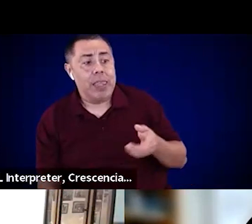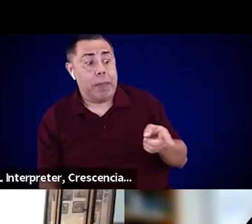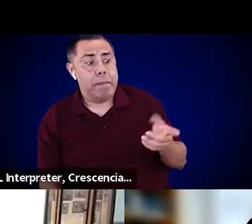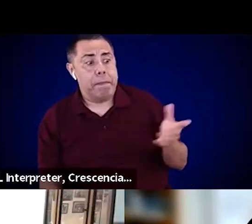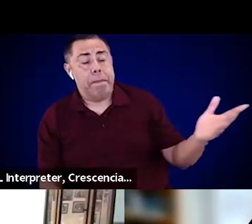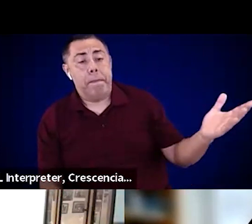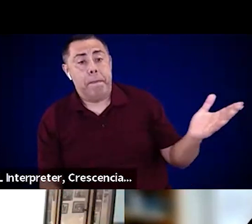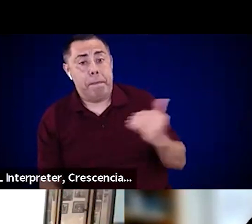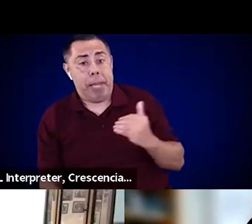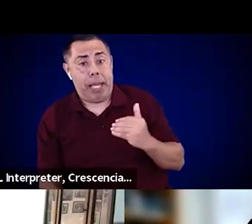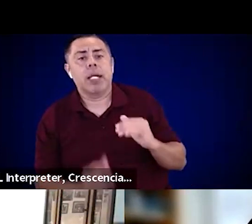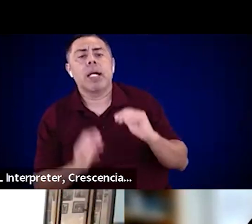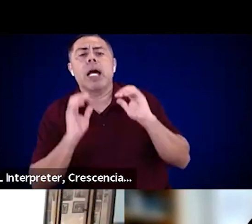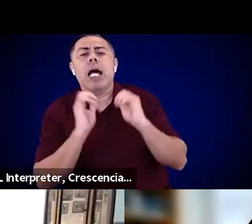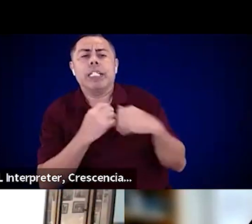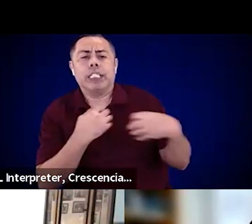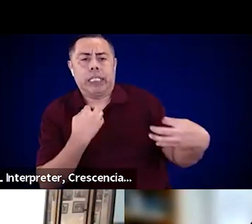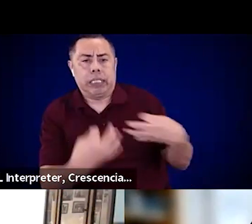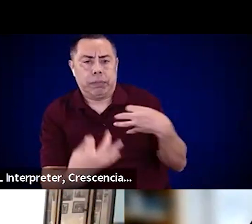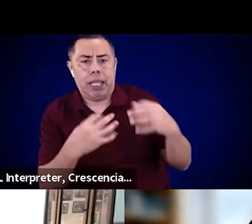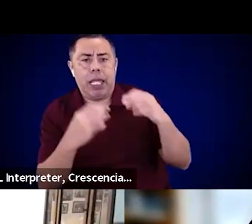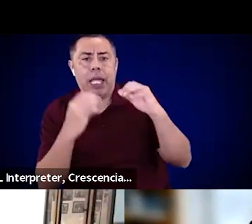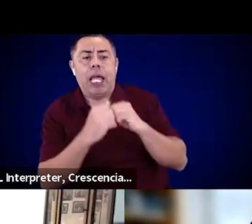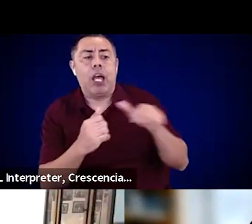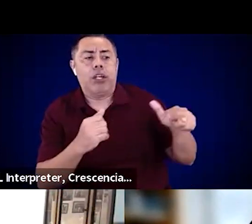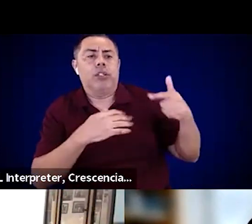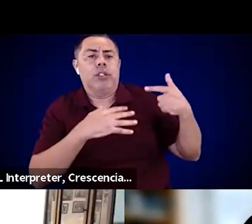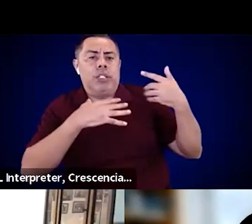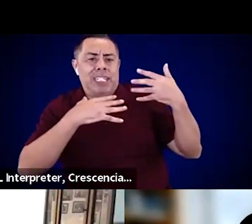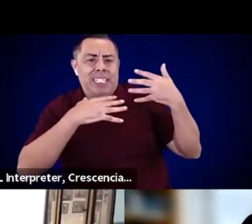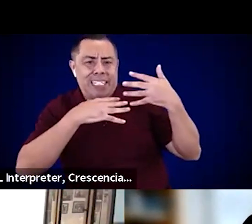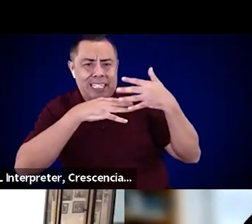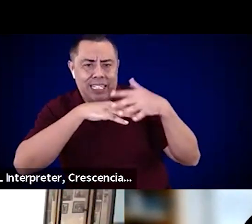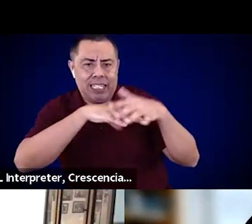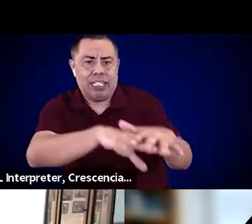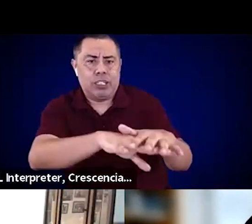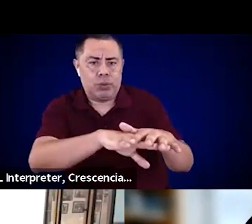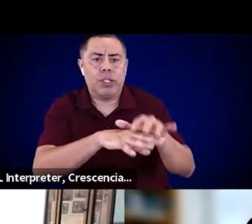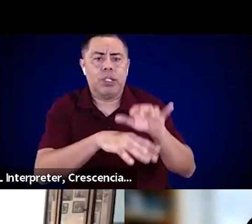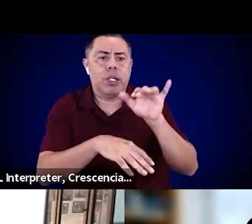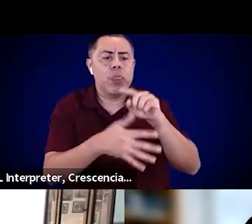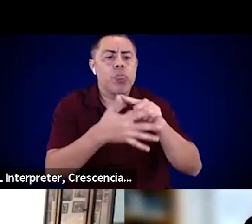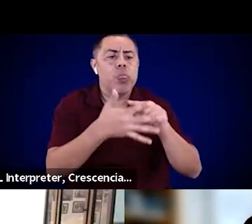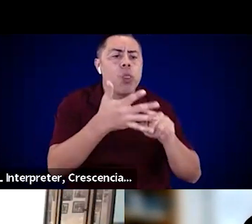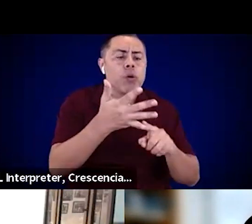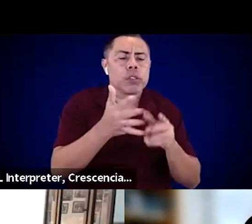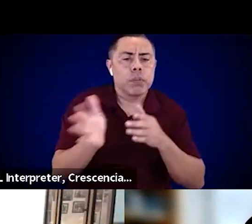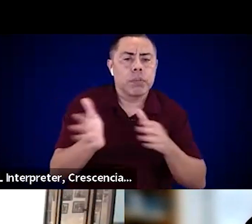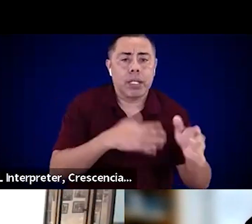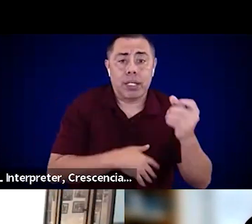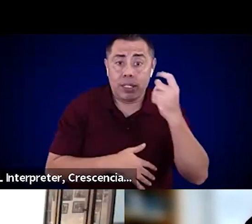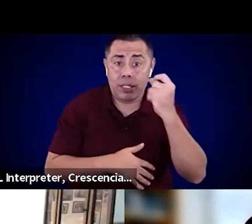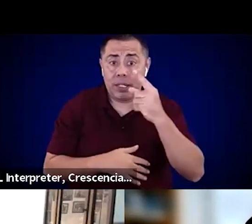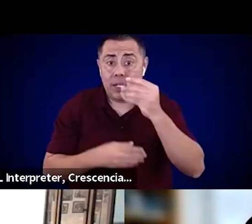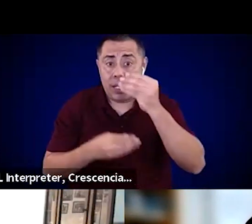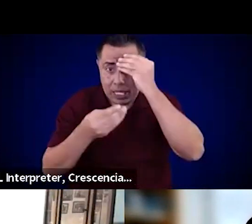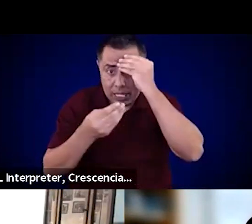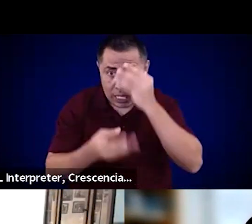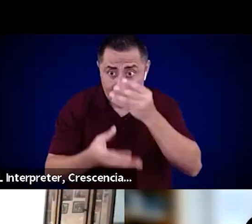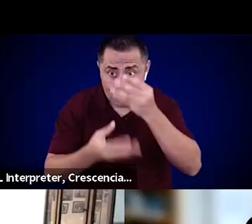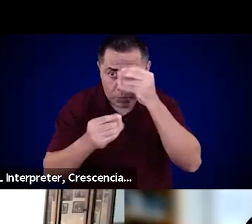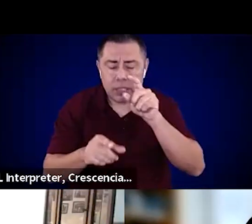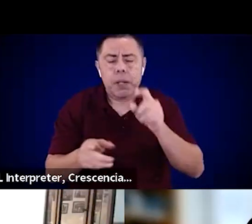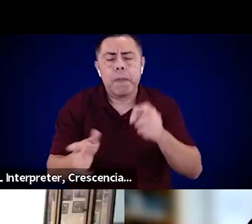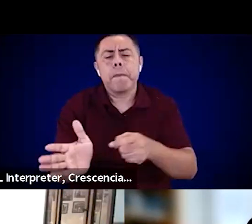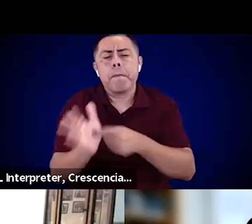integrated. I mean, that traffic of information flow needs to be going both ways, right? There is